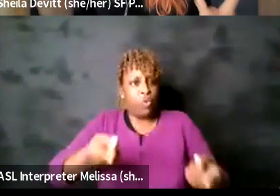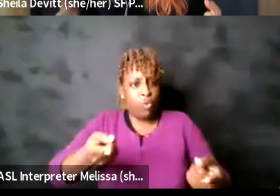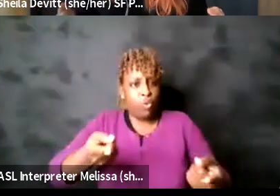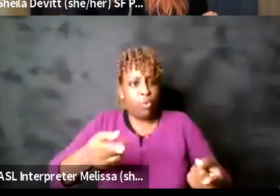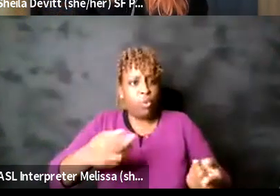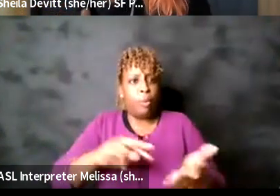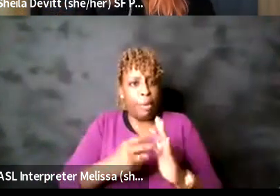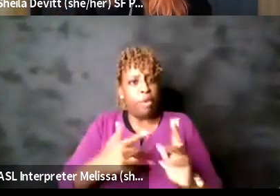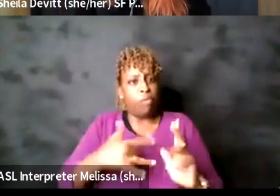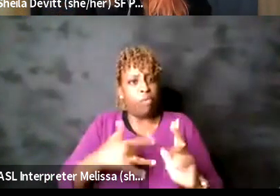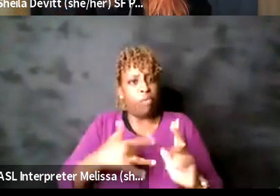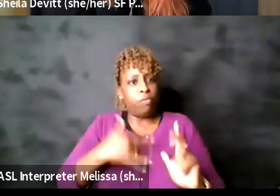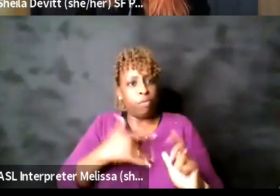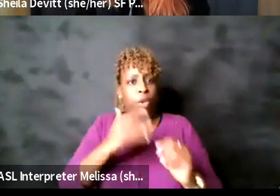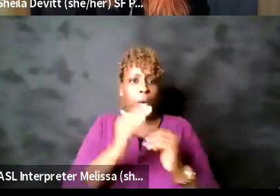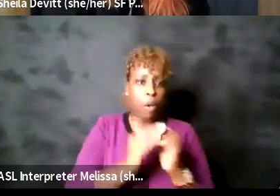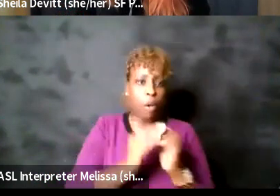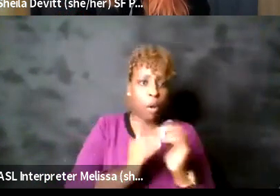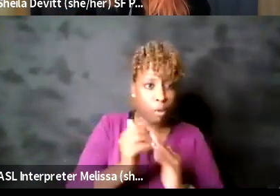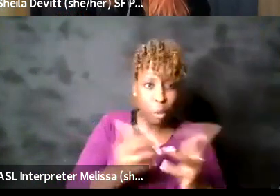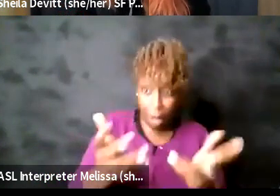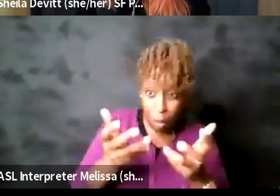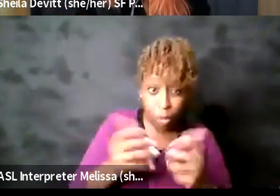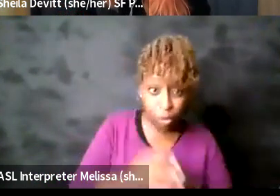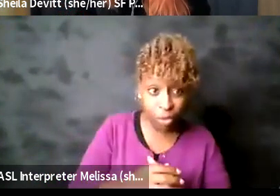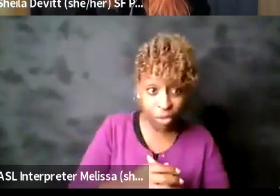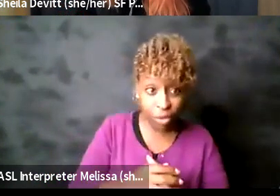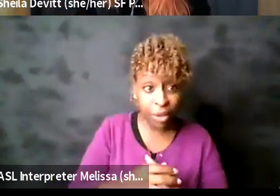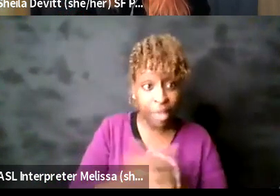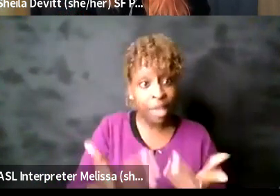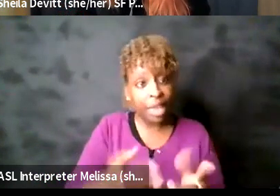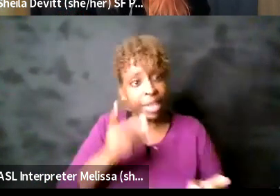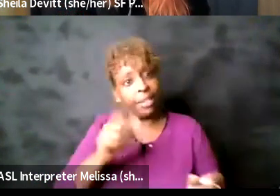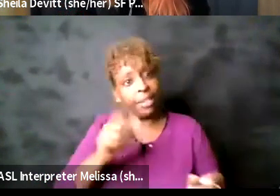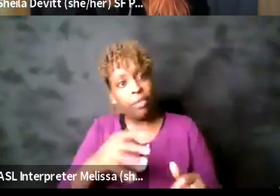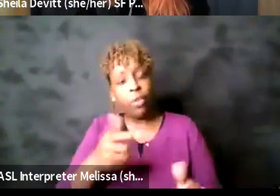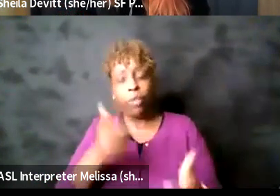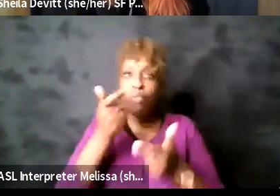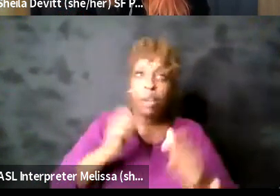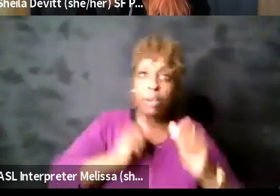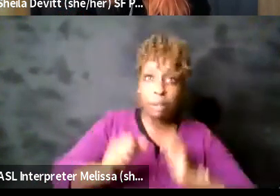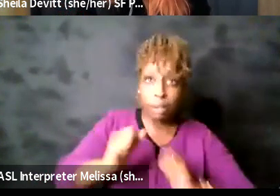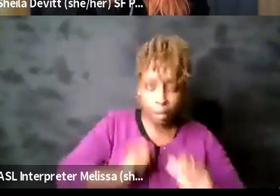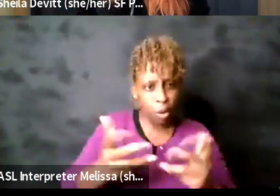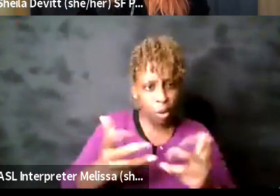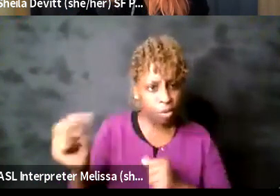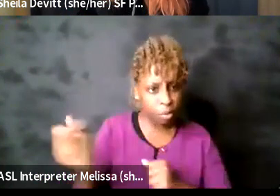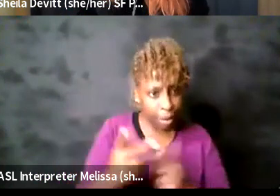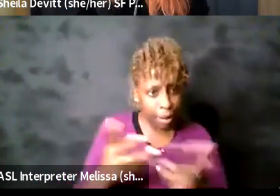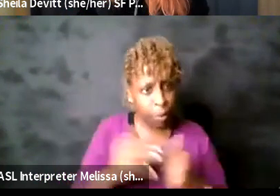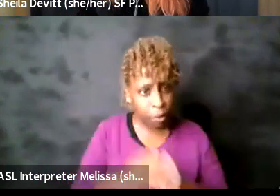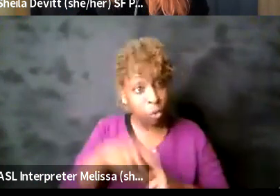everybody we we want people to return theater wouldn't be anything without our audiences um